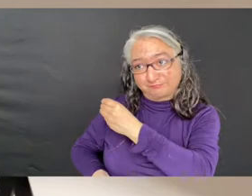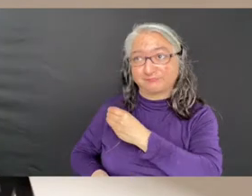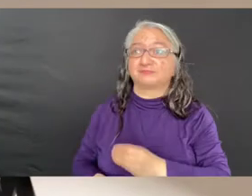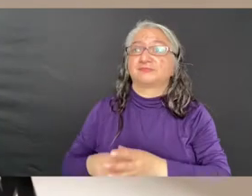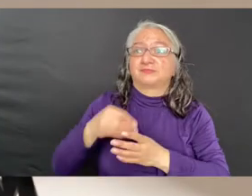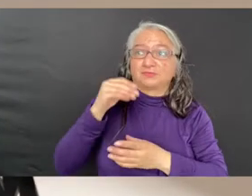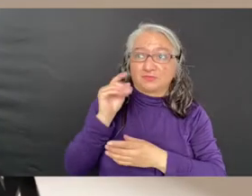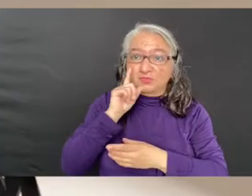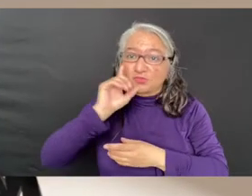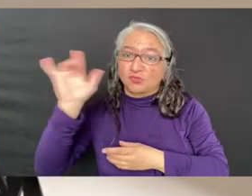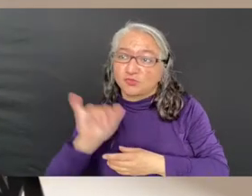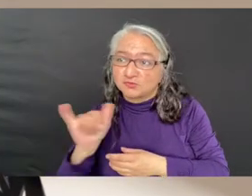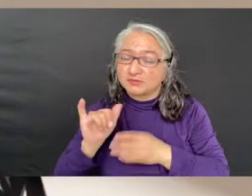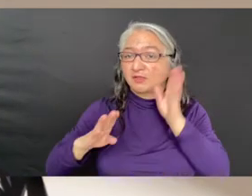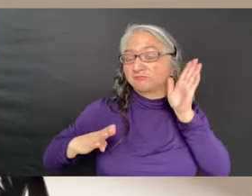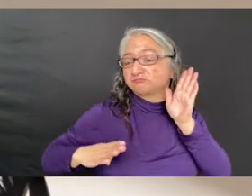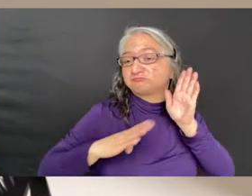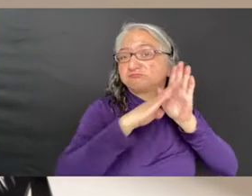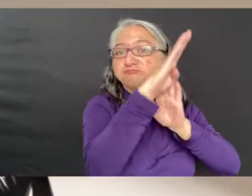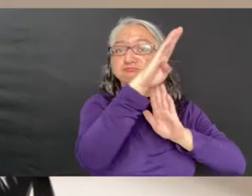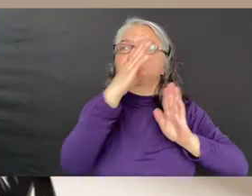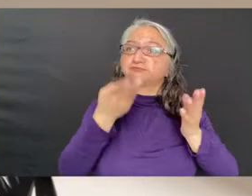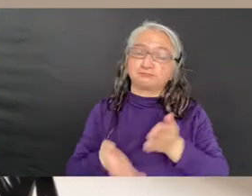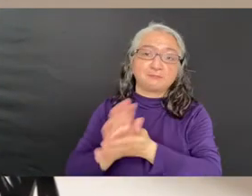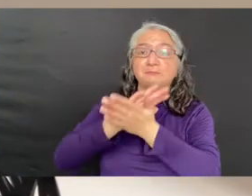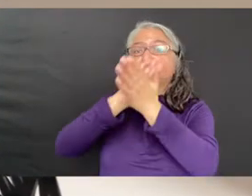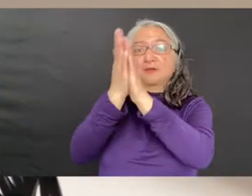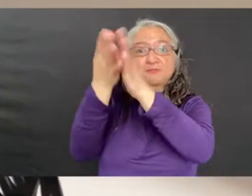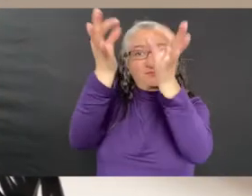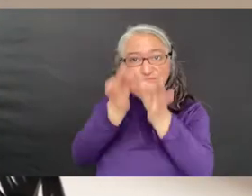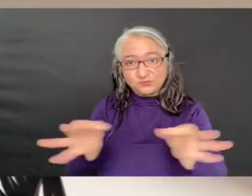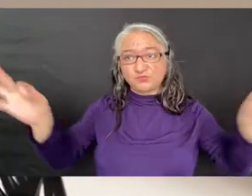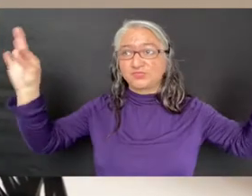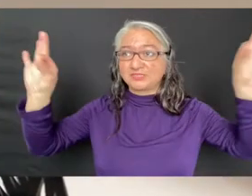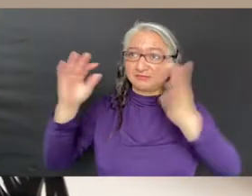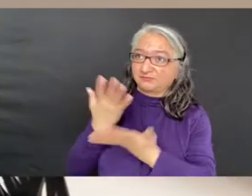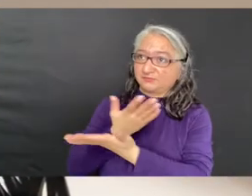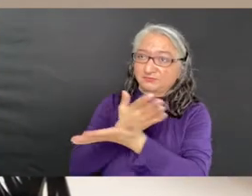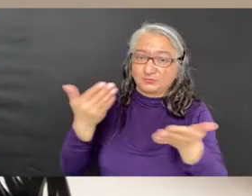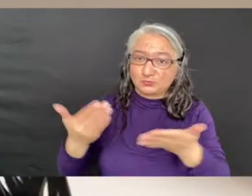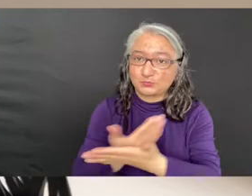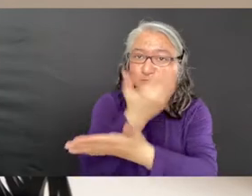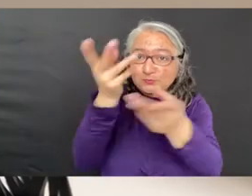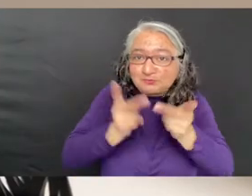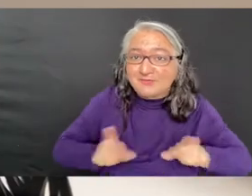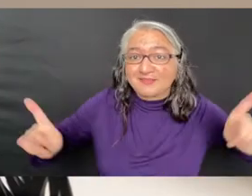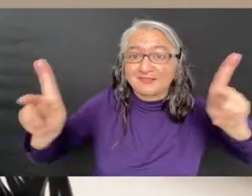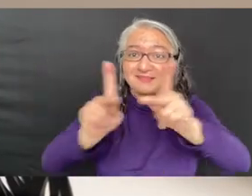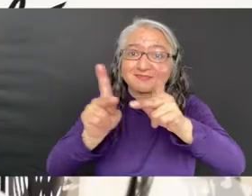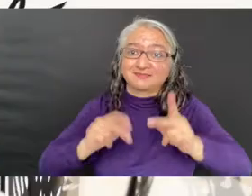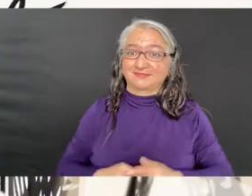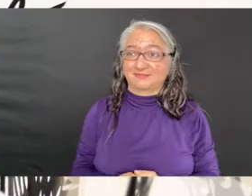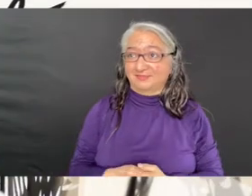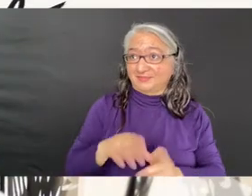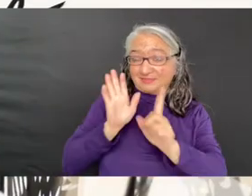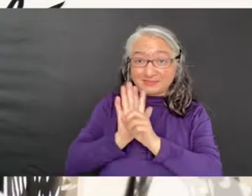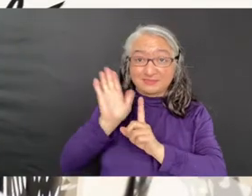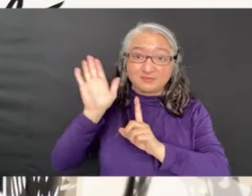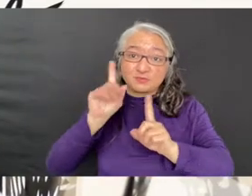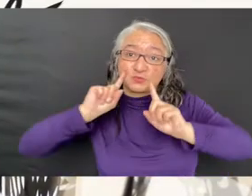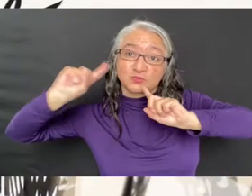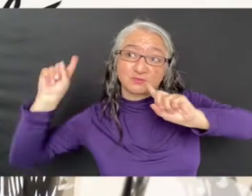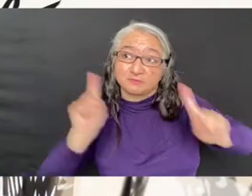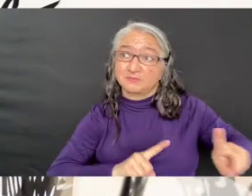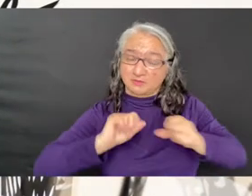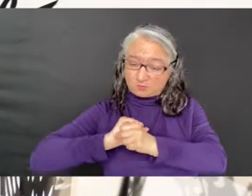conjures a sense of freedom and taking flight to a new destination. Another direct response to how the pandemic has